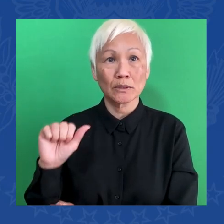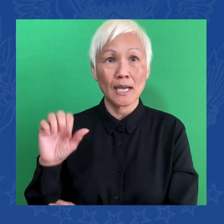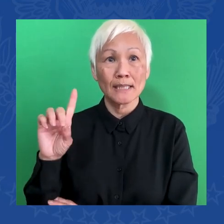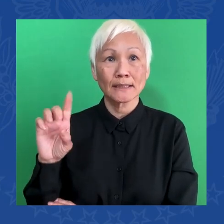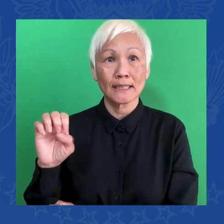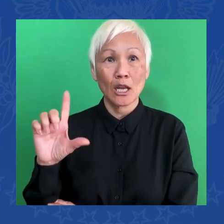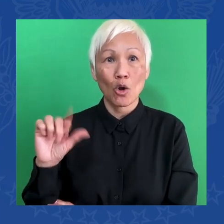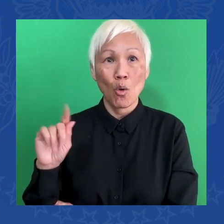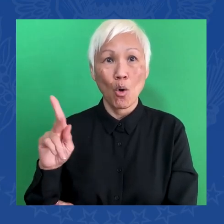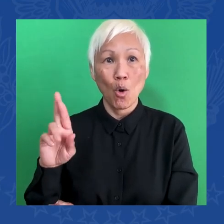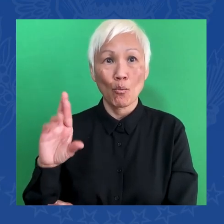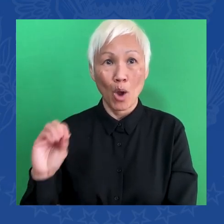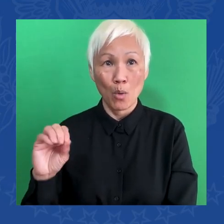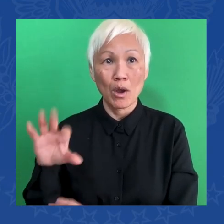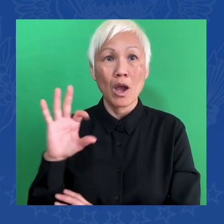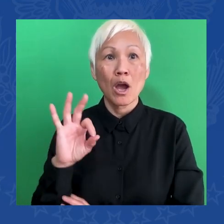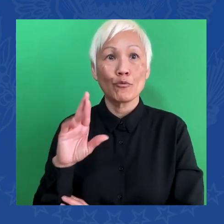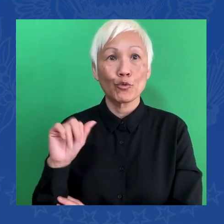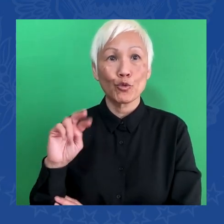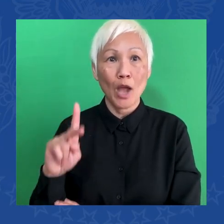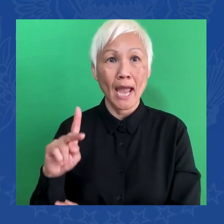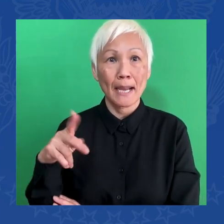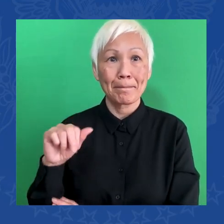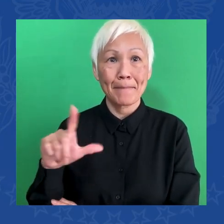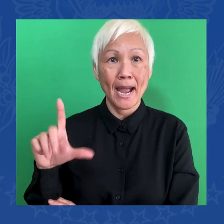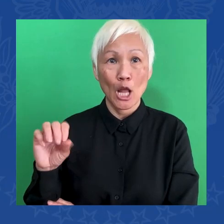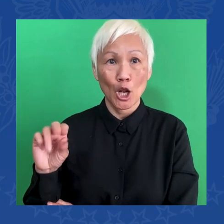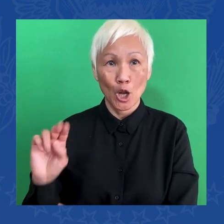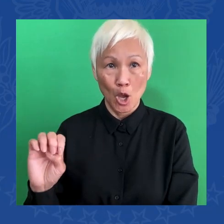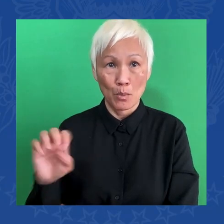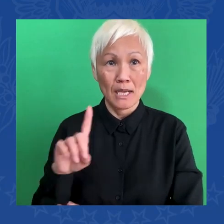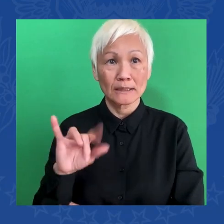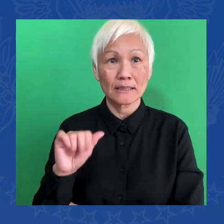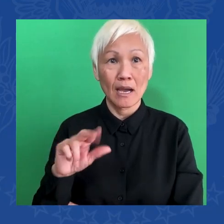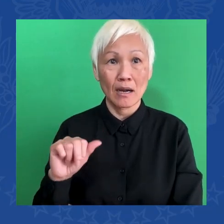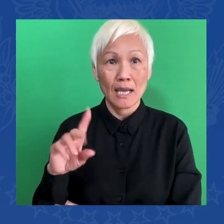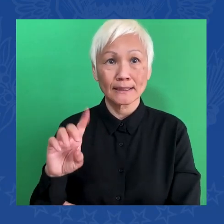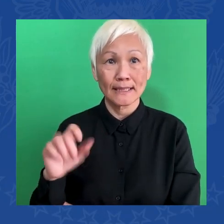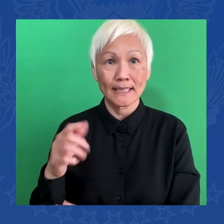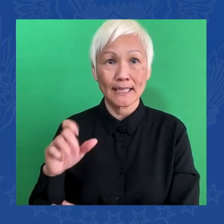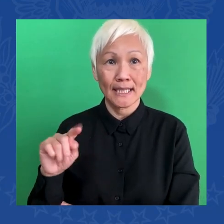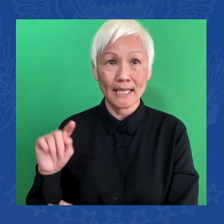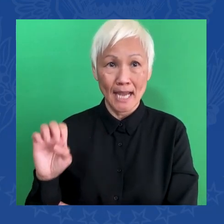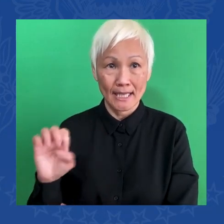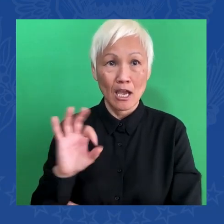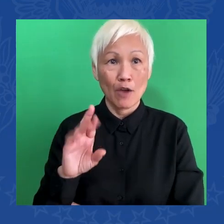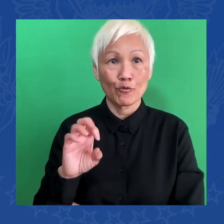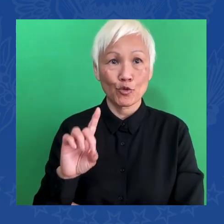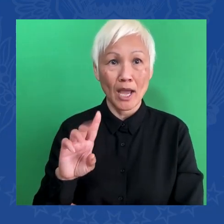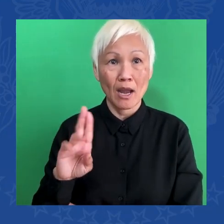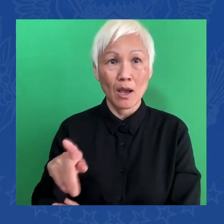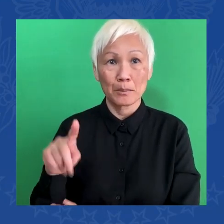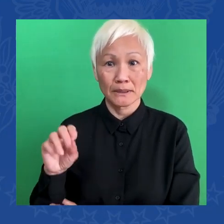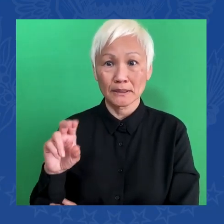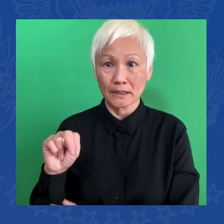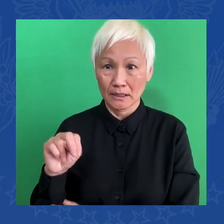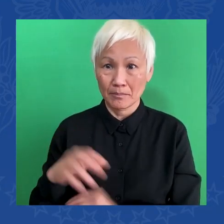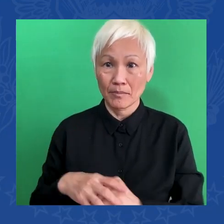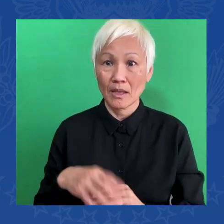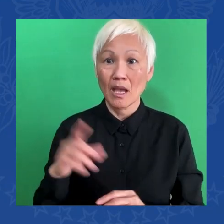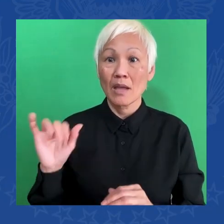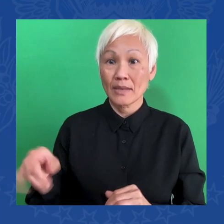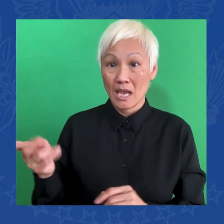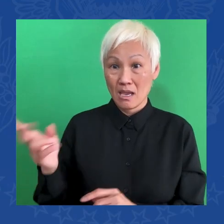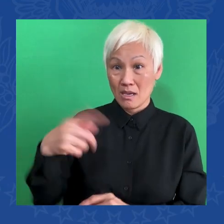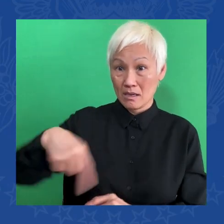ARPA-H will pursue ideas that break the mold on how we normally support fundamental research and commercial products